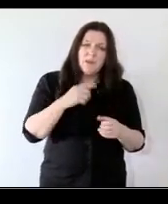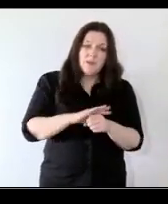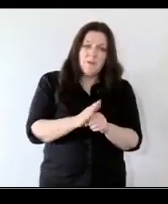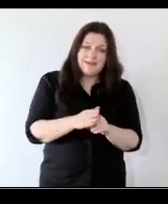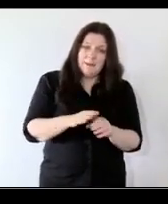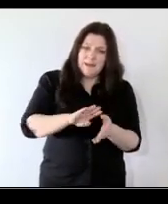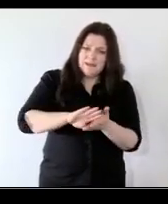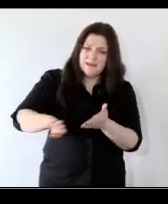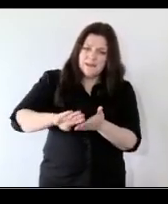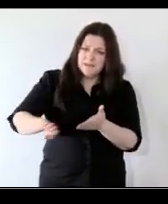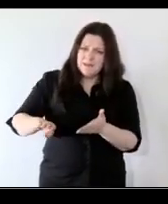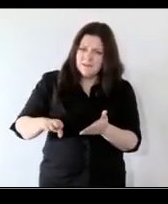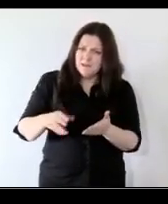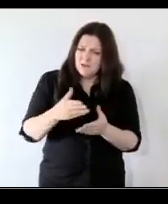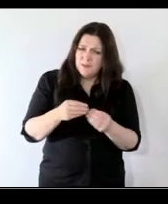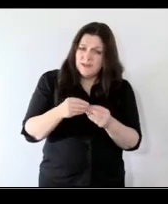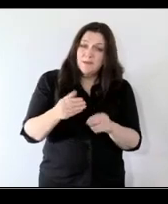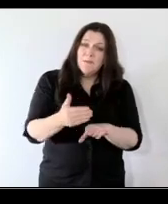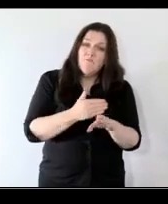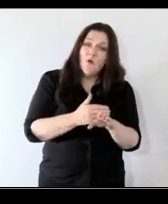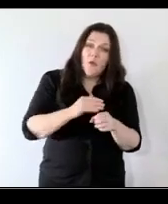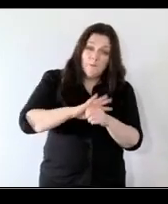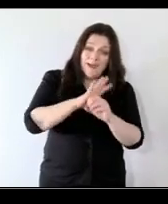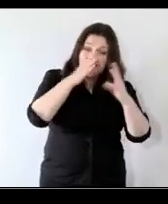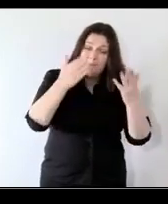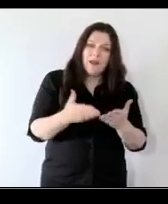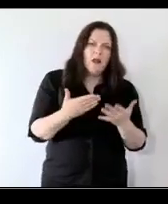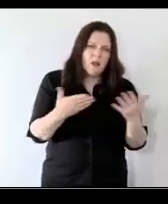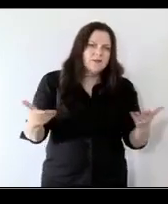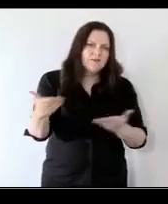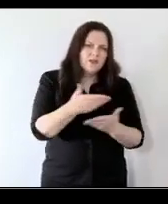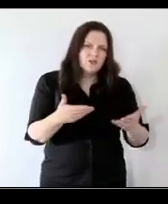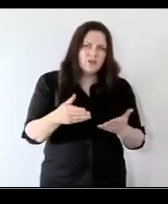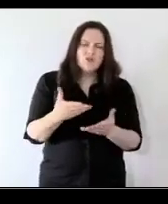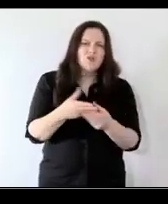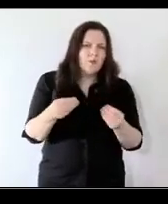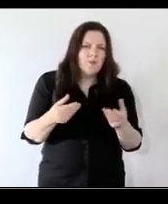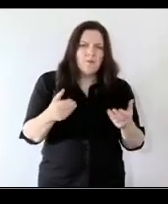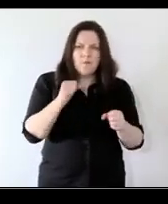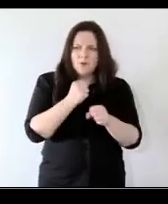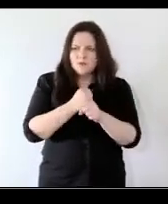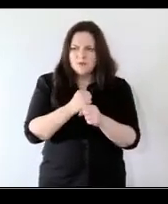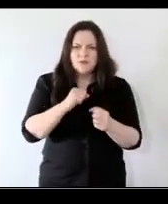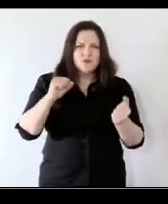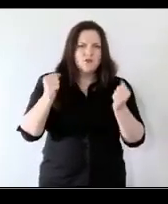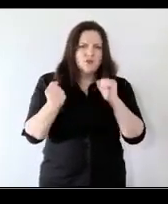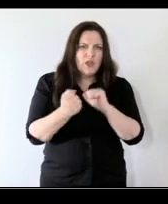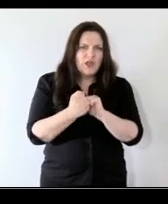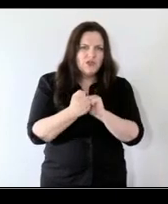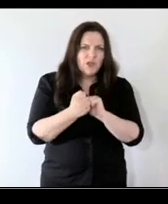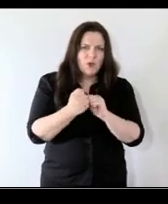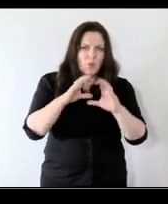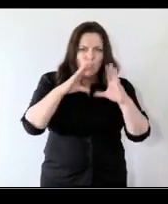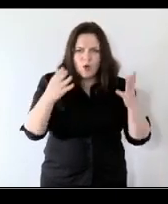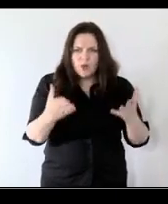out of the way don't you think you might i mean before the pandemic i think there was a lot of discussion about the changing world of work for our young people